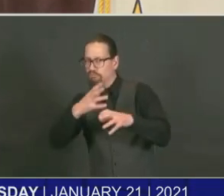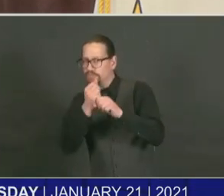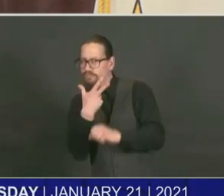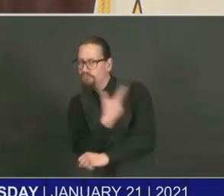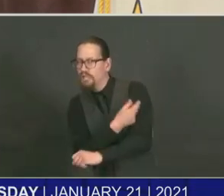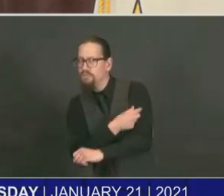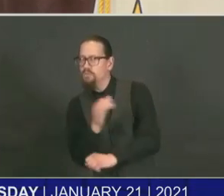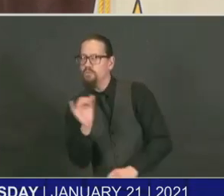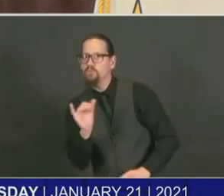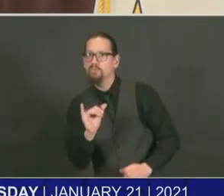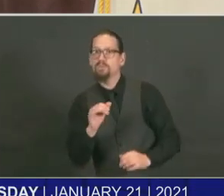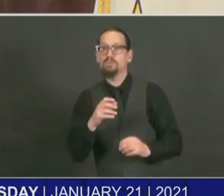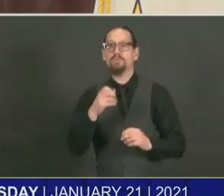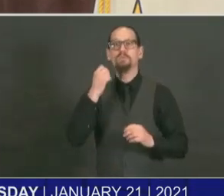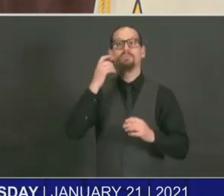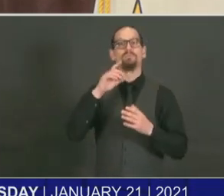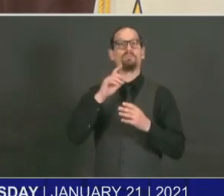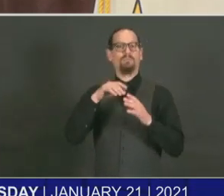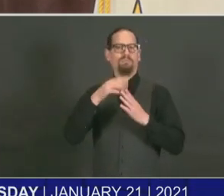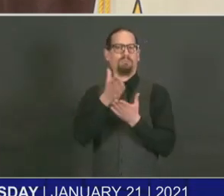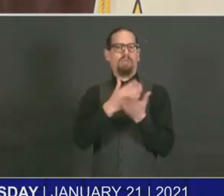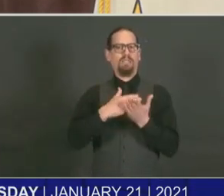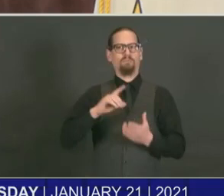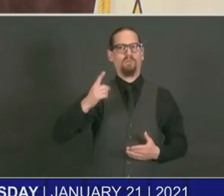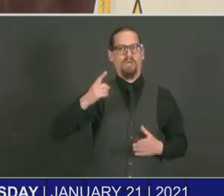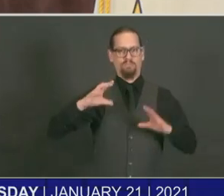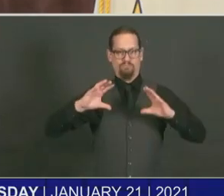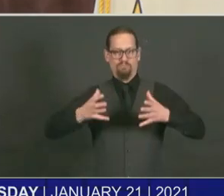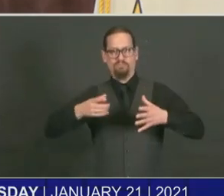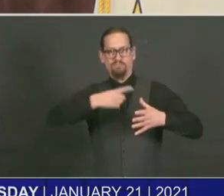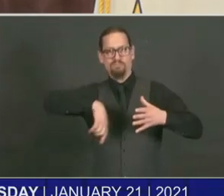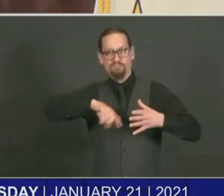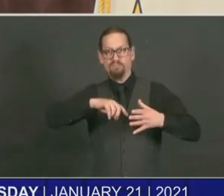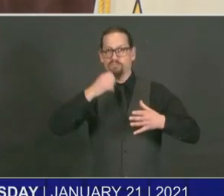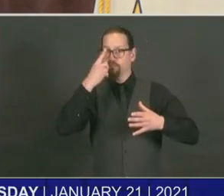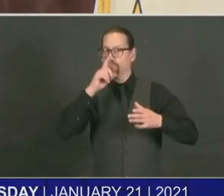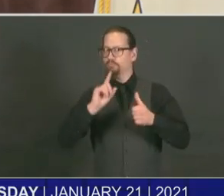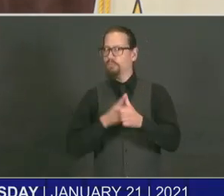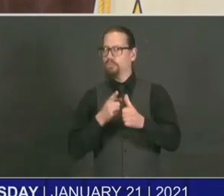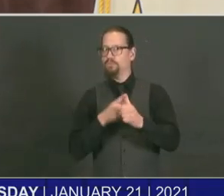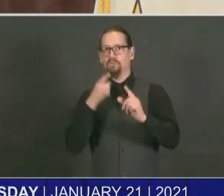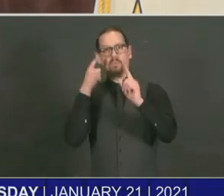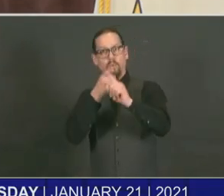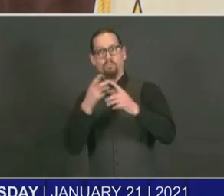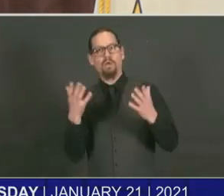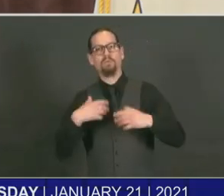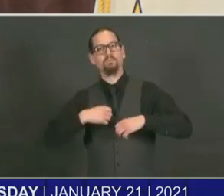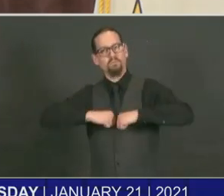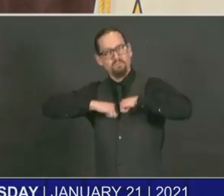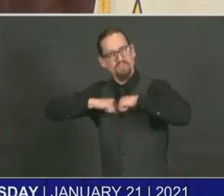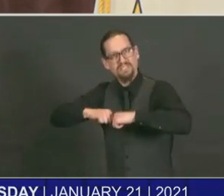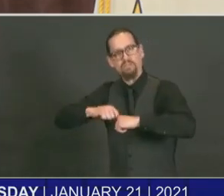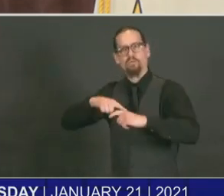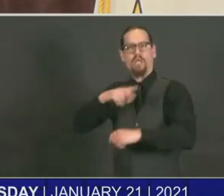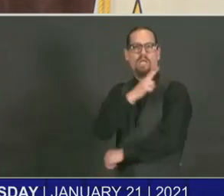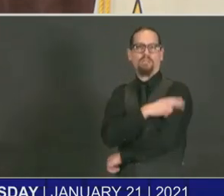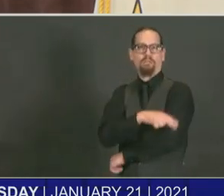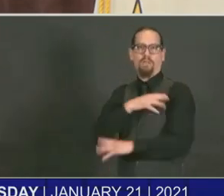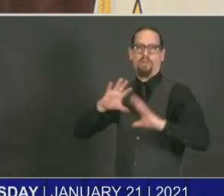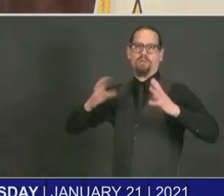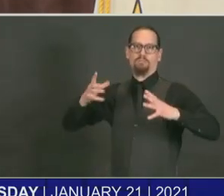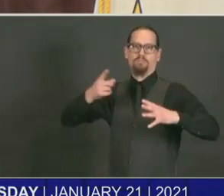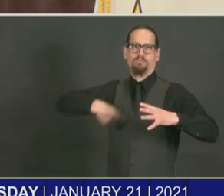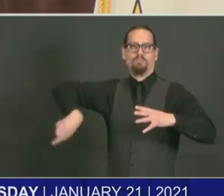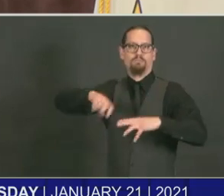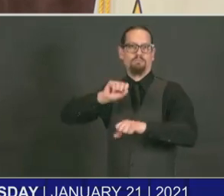been to protect our hospital infrastructure so emergency care is available when people need it. For that reason,